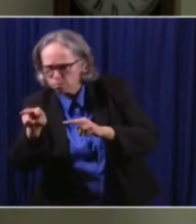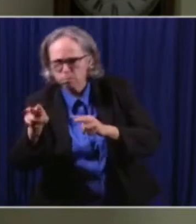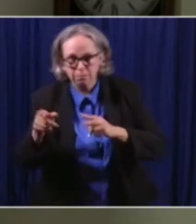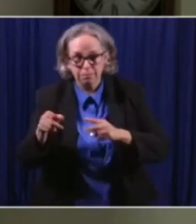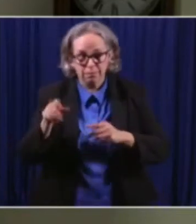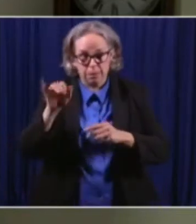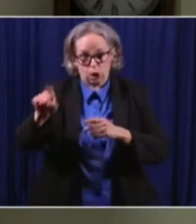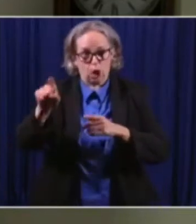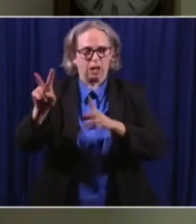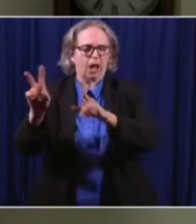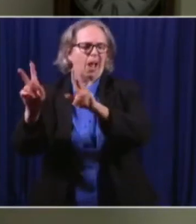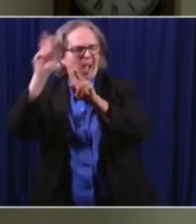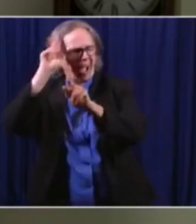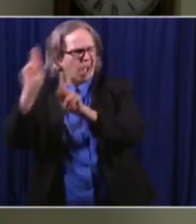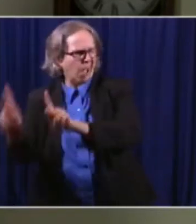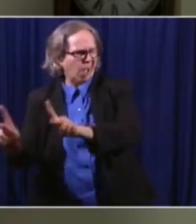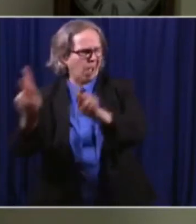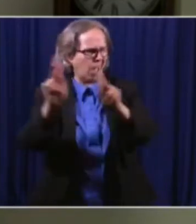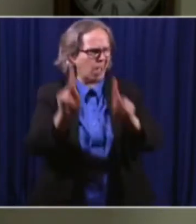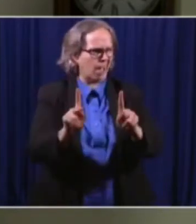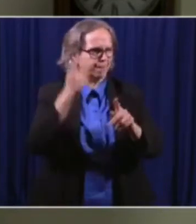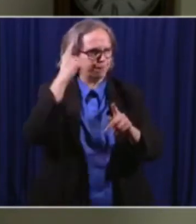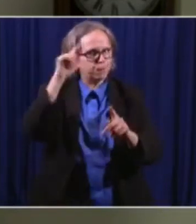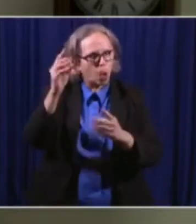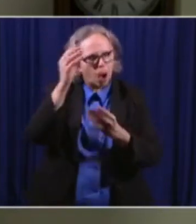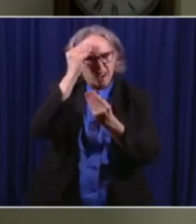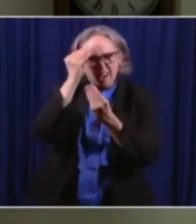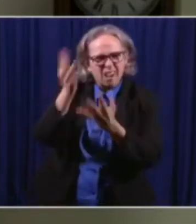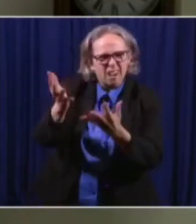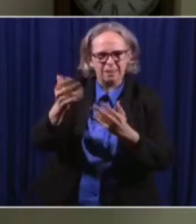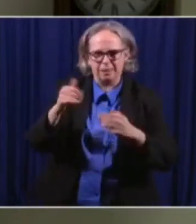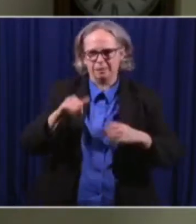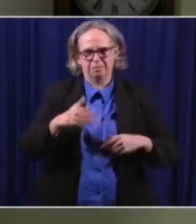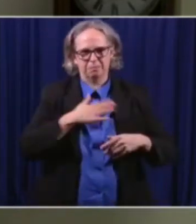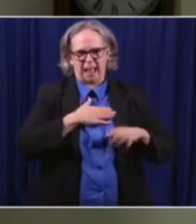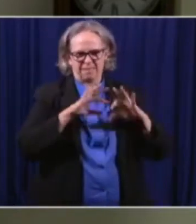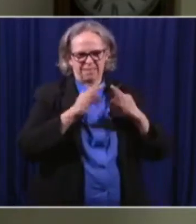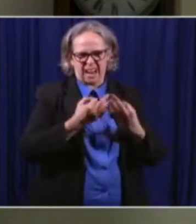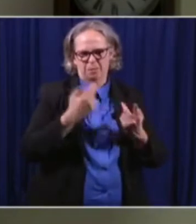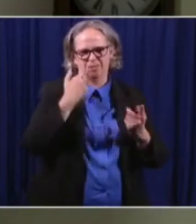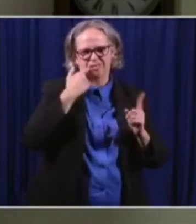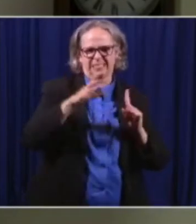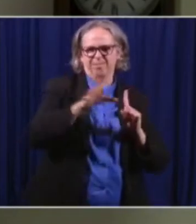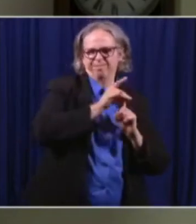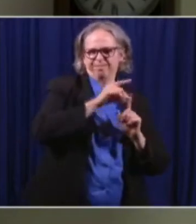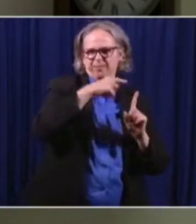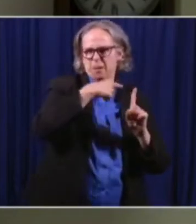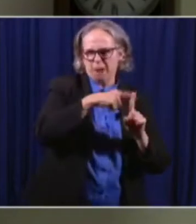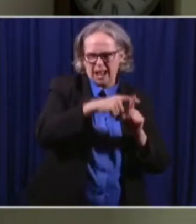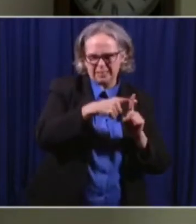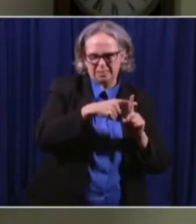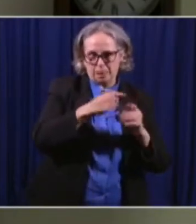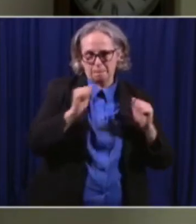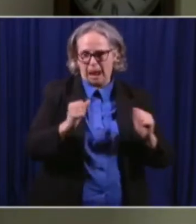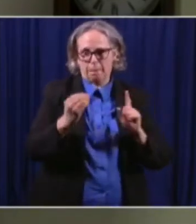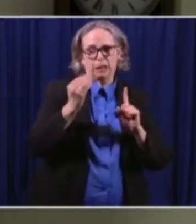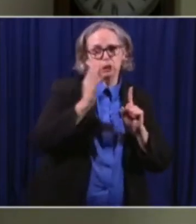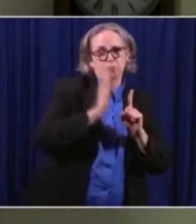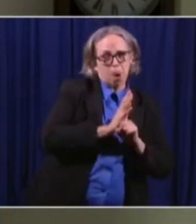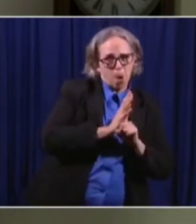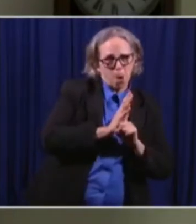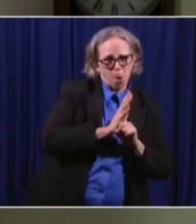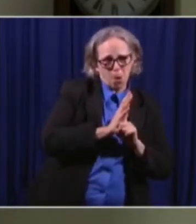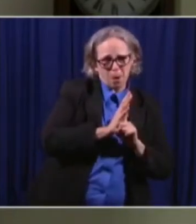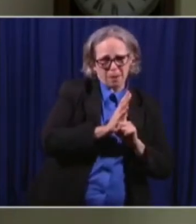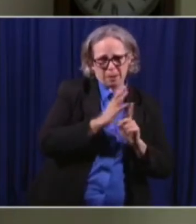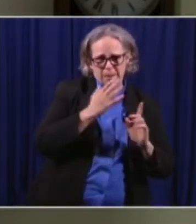schools want to use that as the hotline that will be up to the schools. But parents need to be able to call into a school and